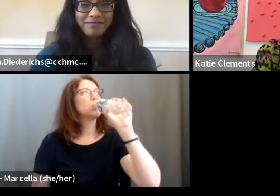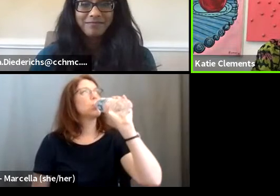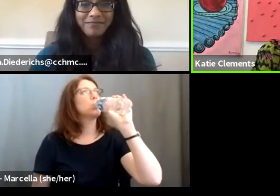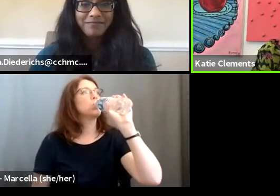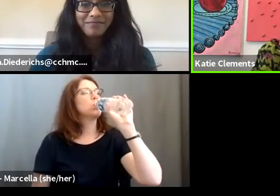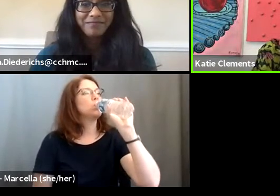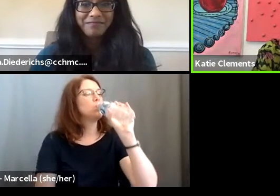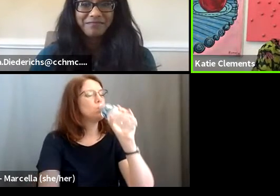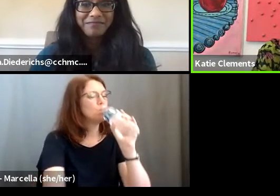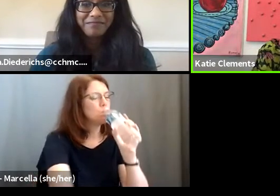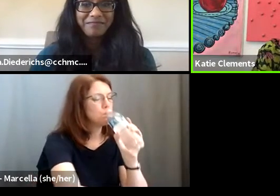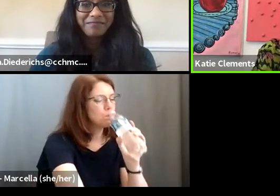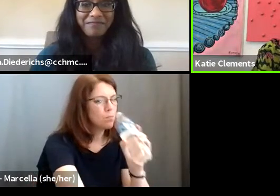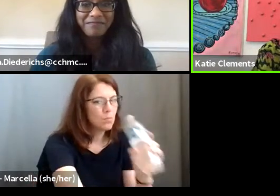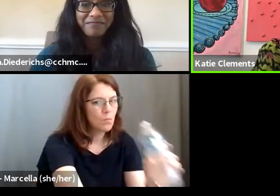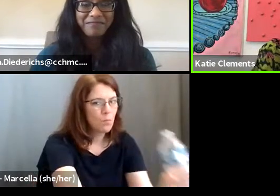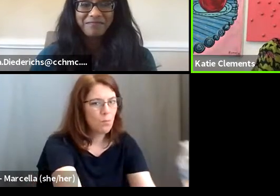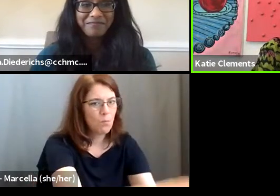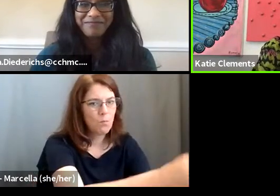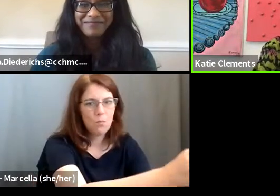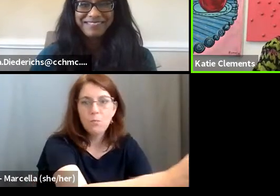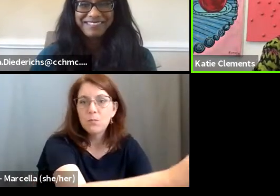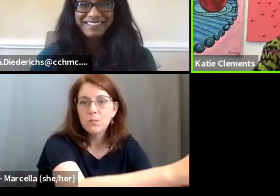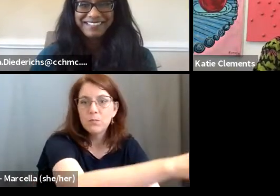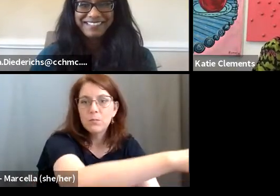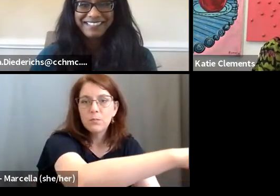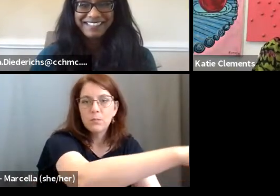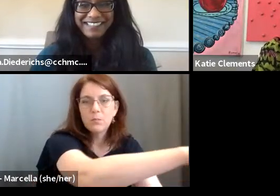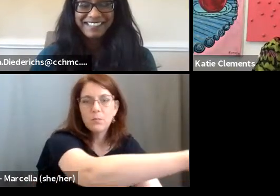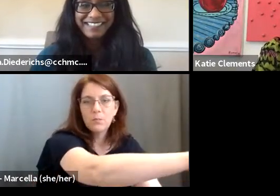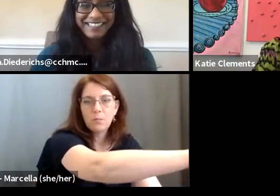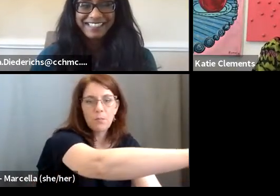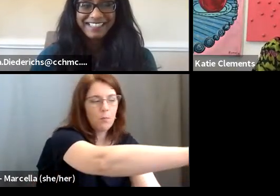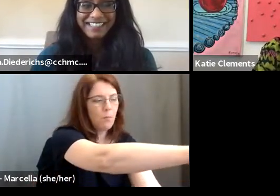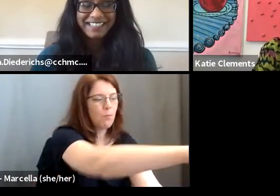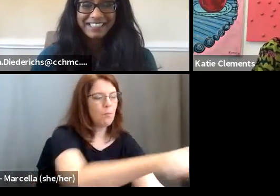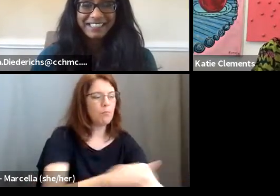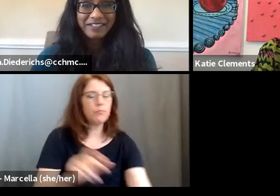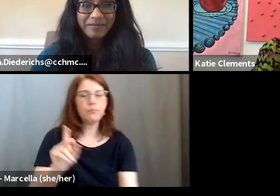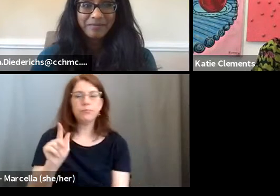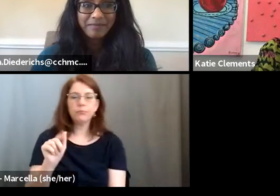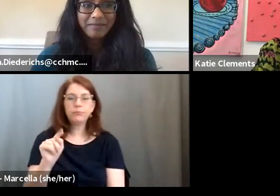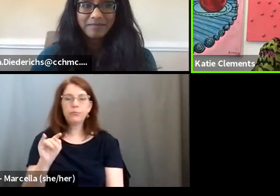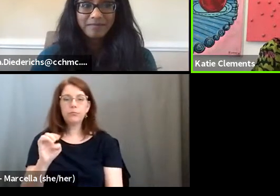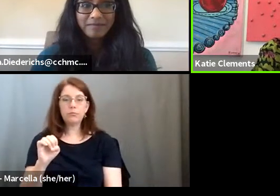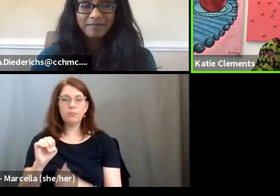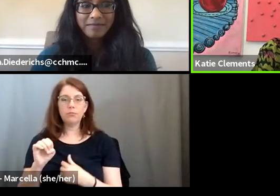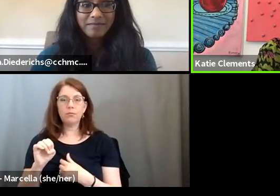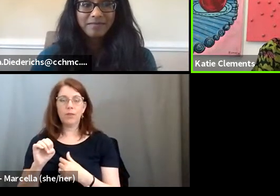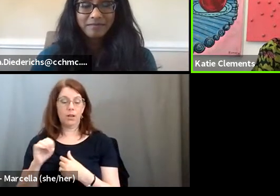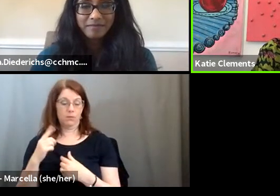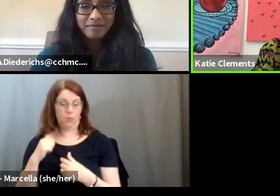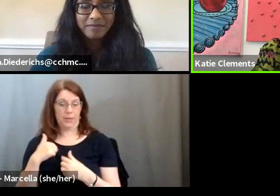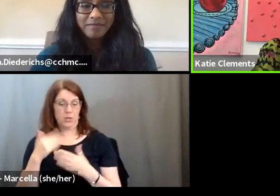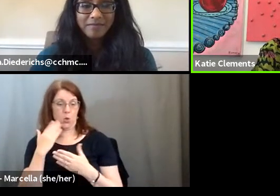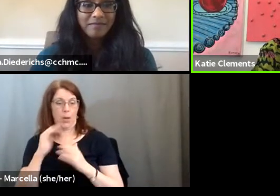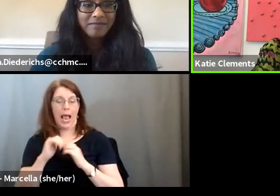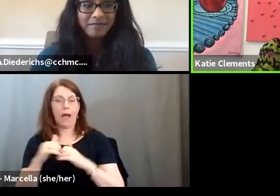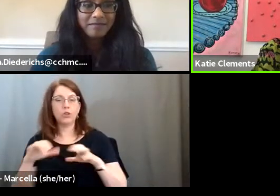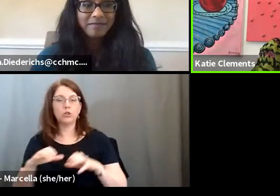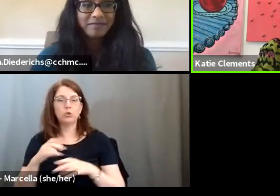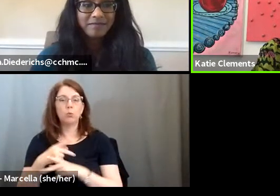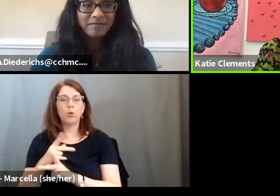I would say for me, like learning from the very beginning, like knowing how to do production work, I think has been